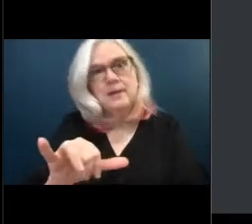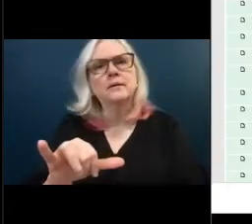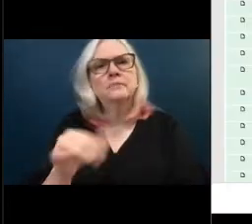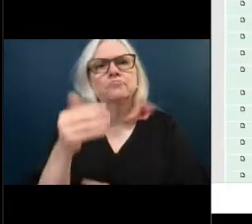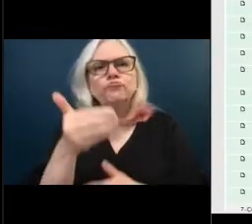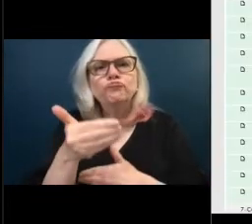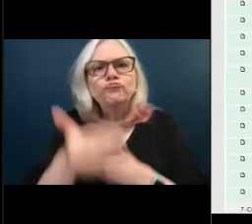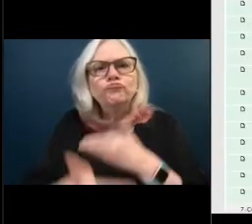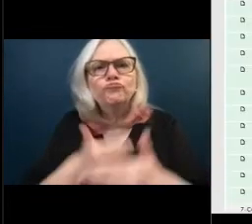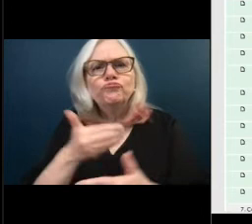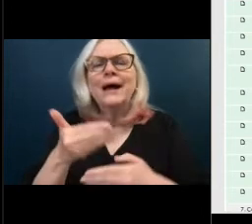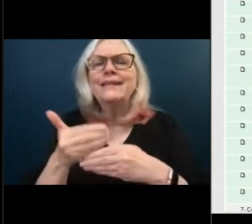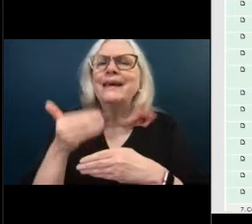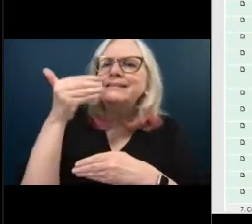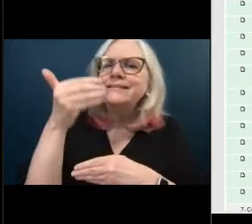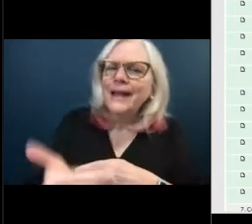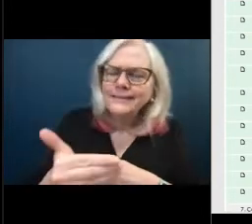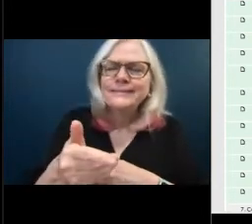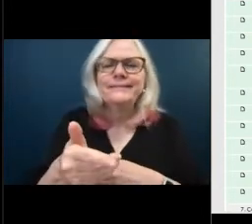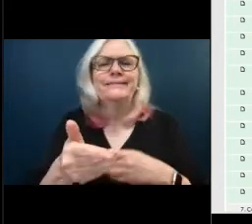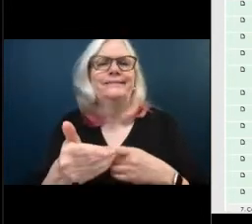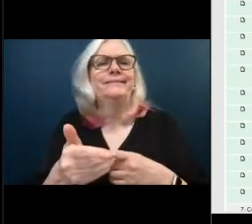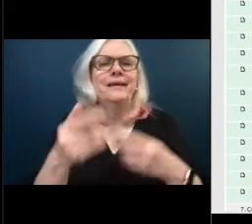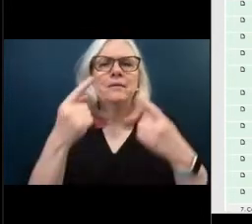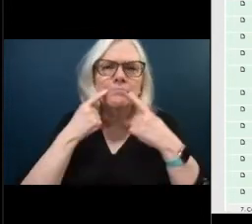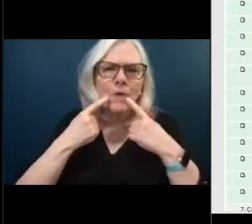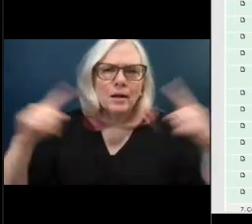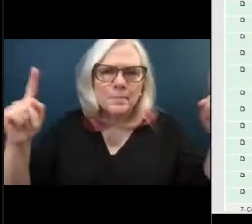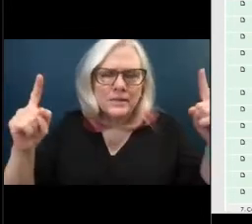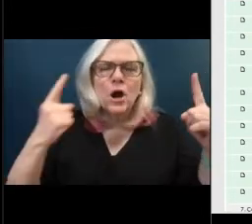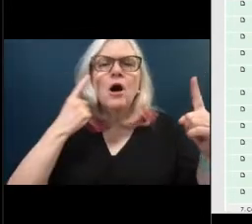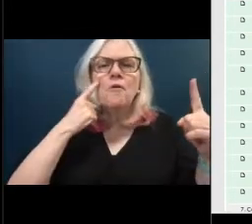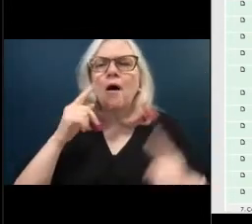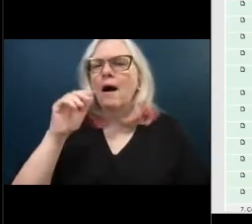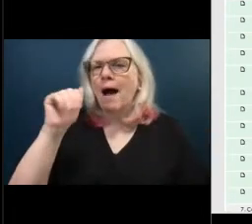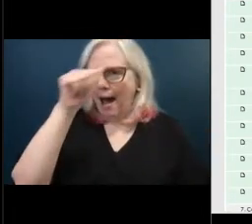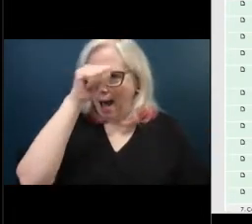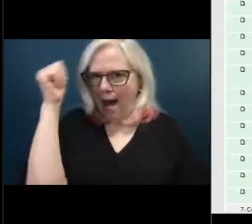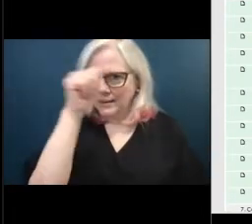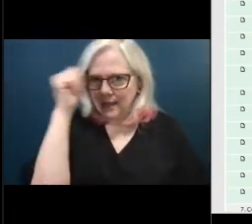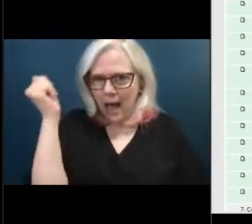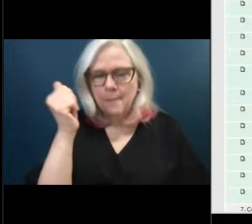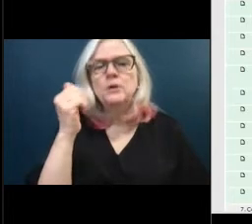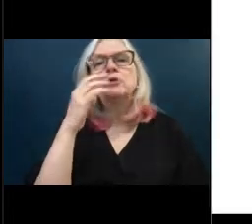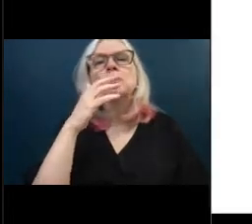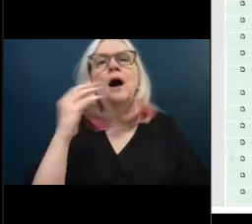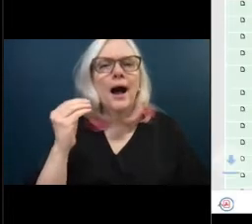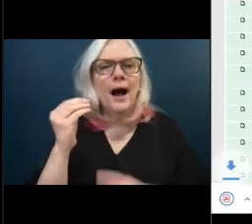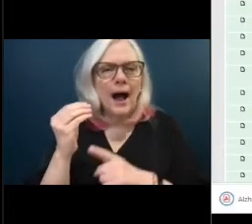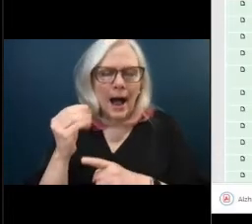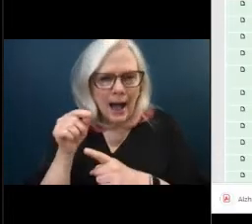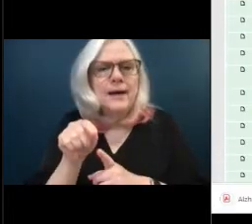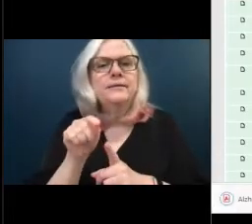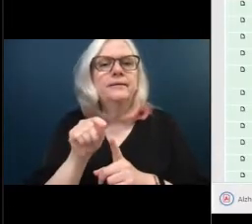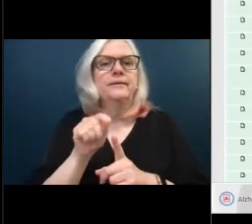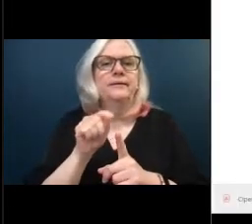Alzheimer's and Brain Awareness Month. This proclamation will be accepted by David Chavez Lopez, Bilingual Program